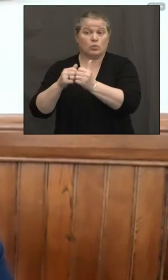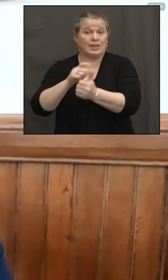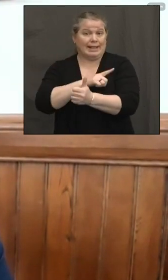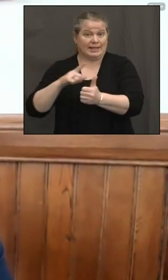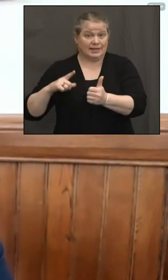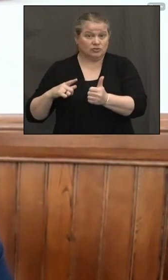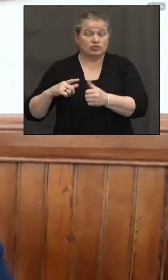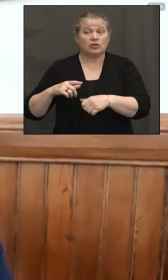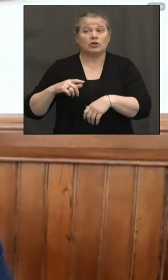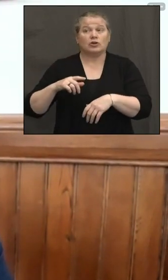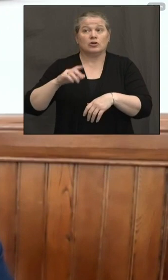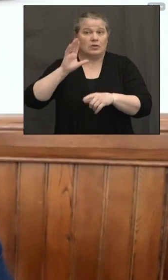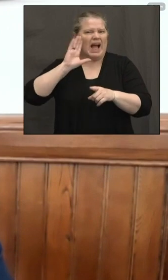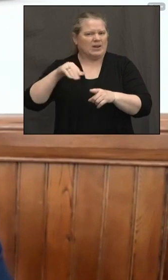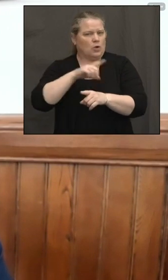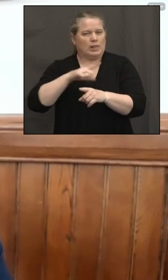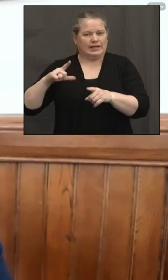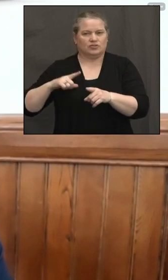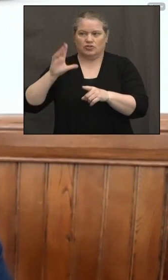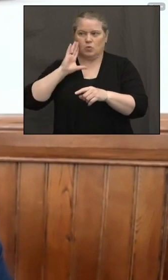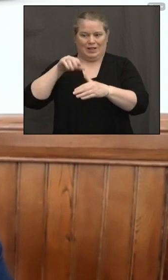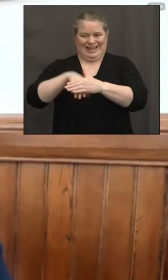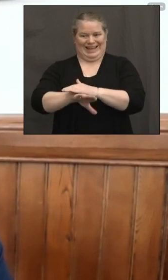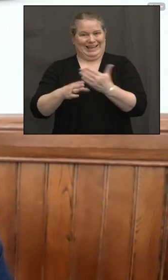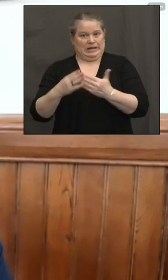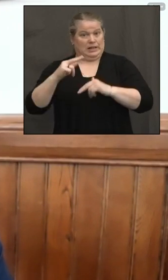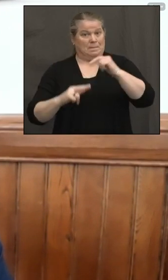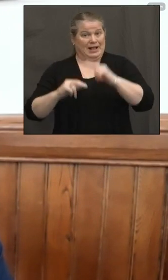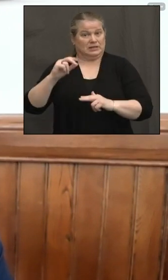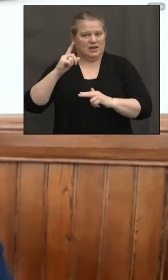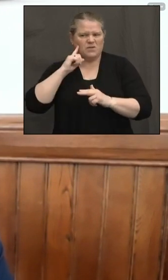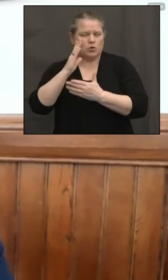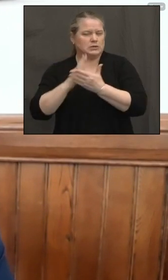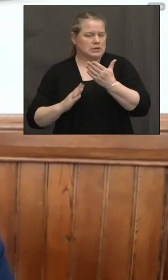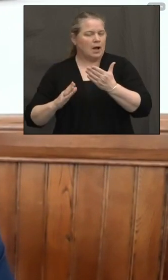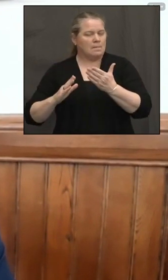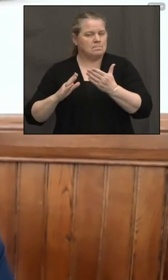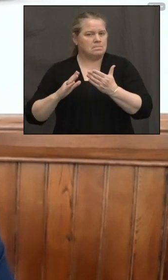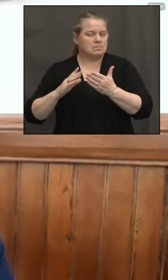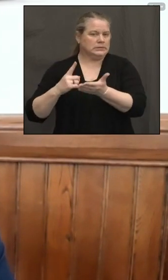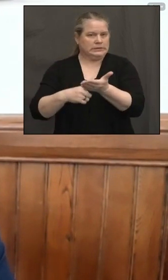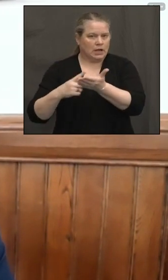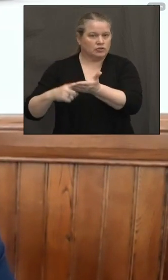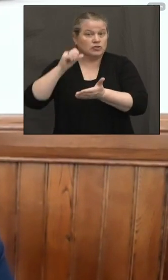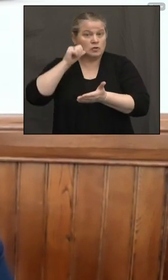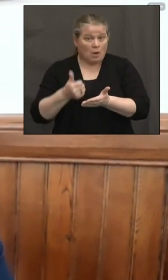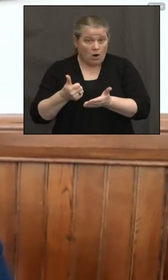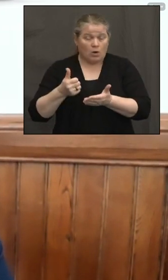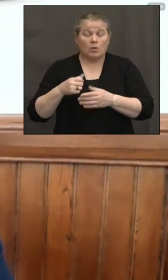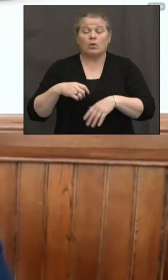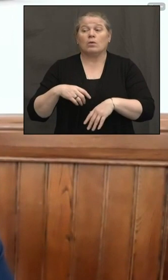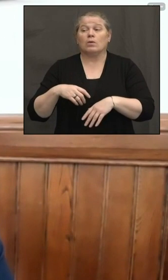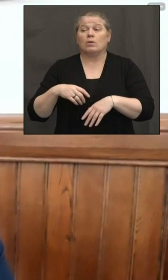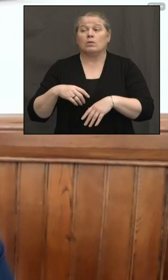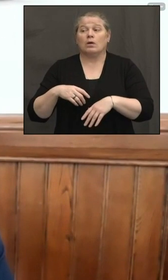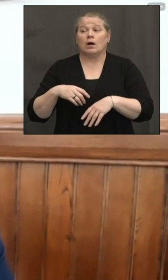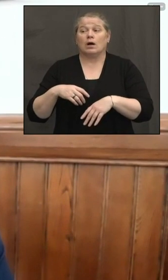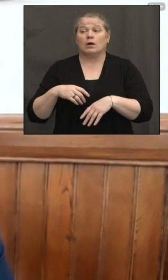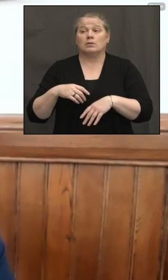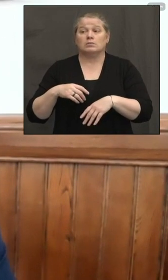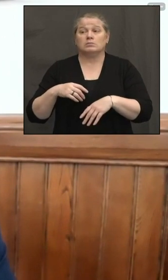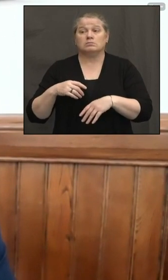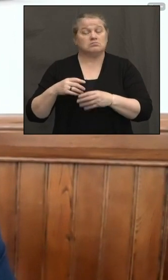be coming in, uh, to take on some items, uh, tomorrow. We're not a hundred percent certain of what that will be. Uh, but we have, uh,